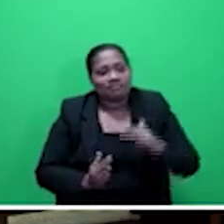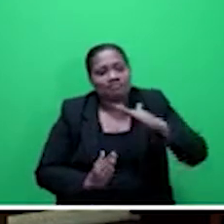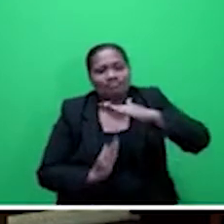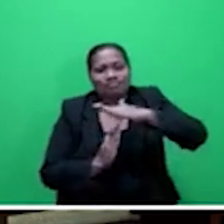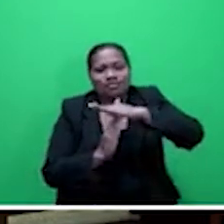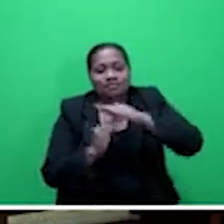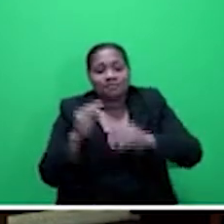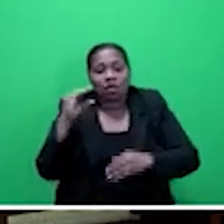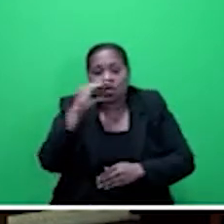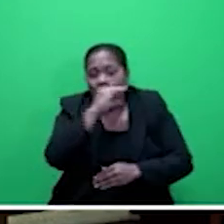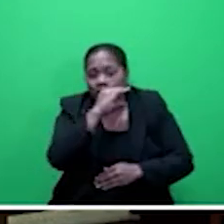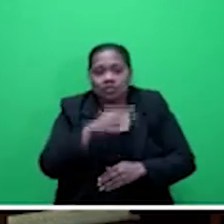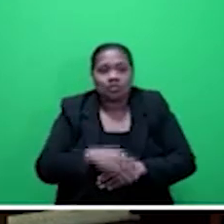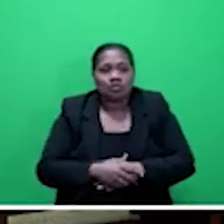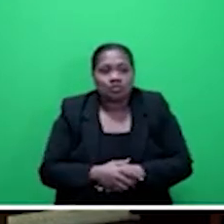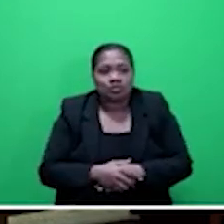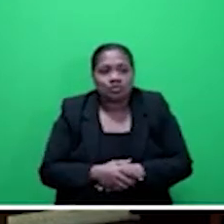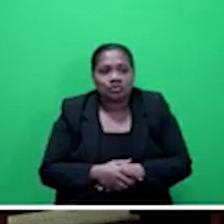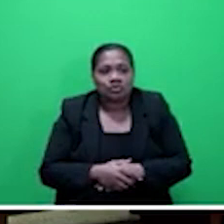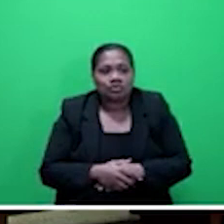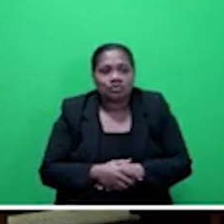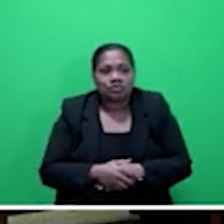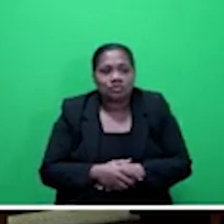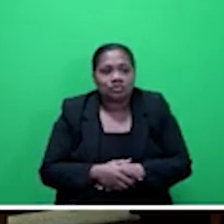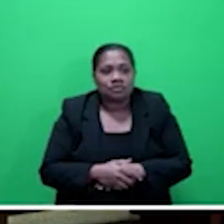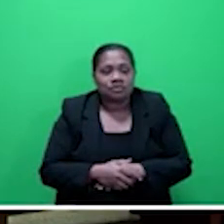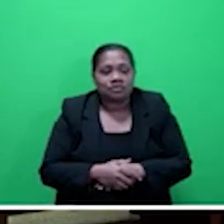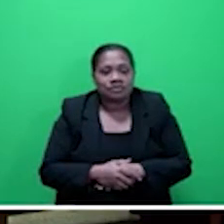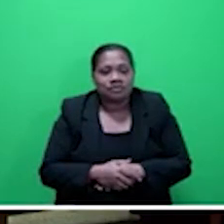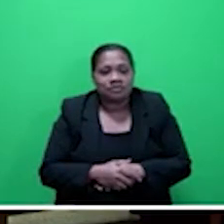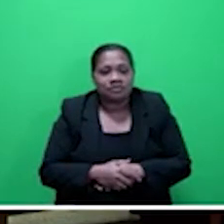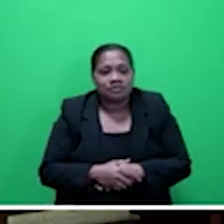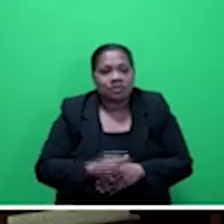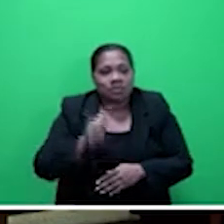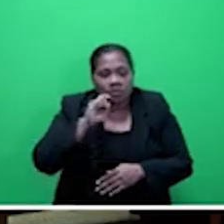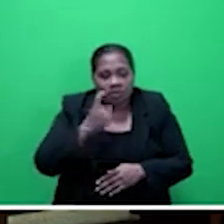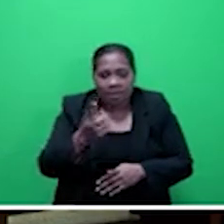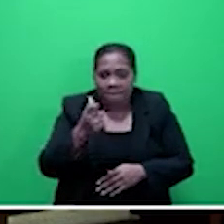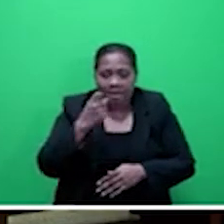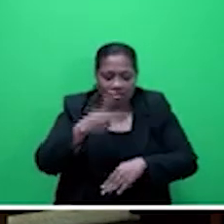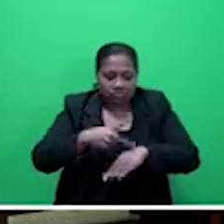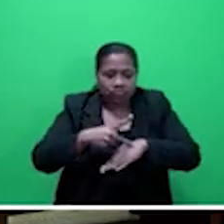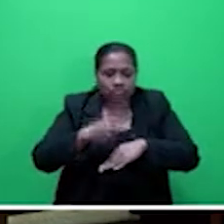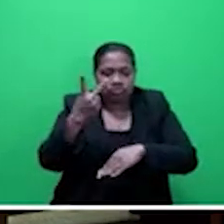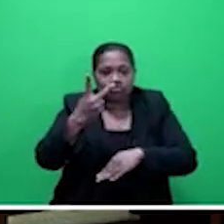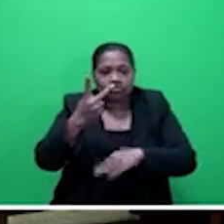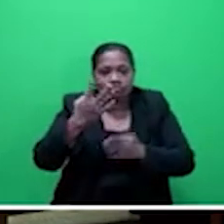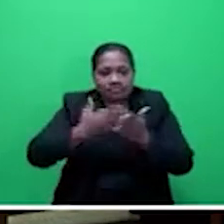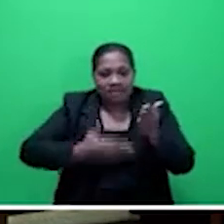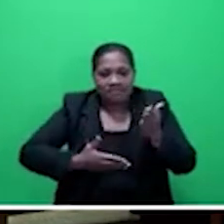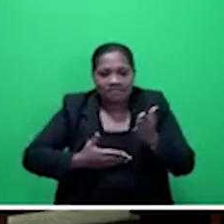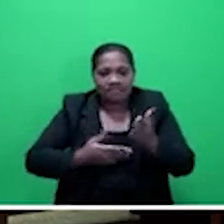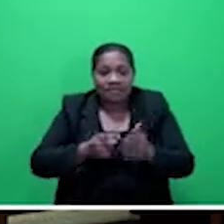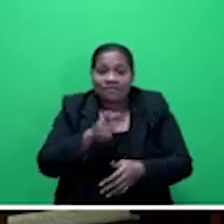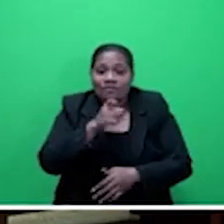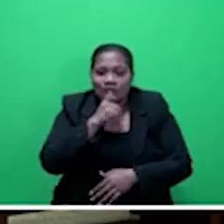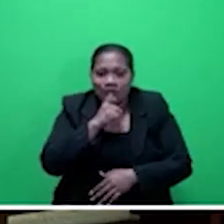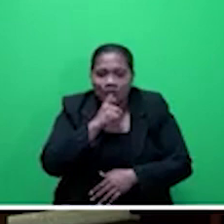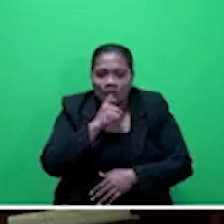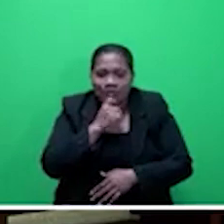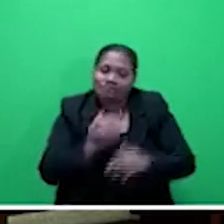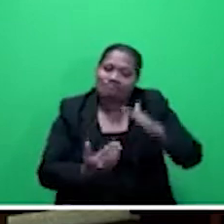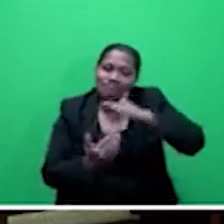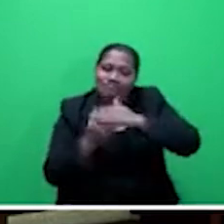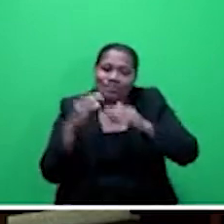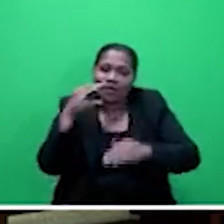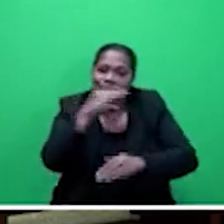and Parliament will resume proceedings at 2.30pm. We adjourn for lunch.